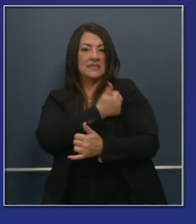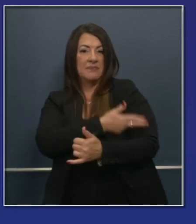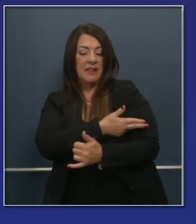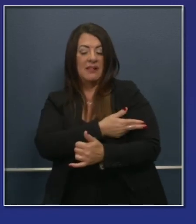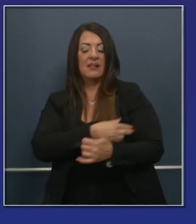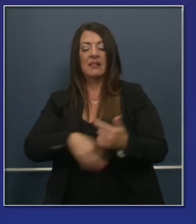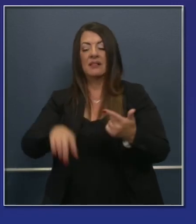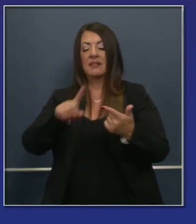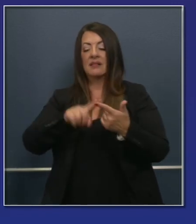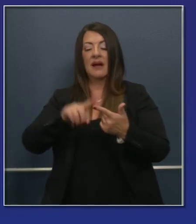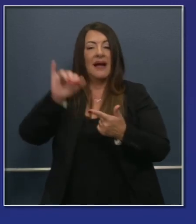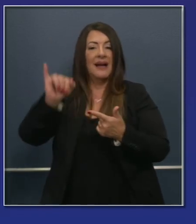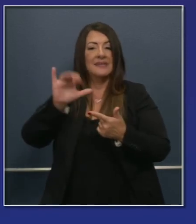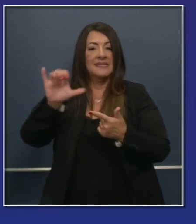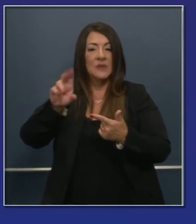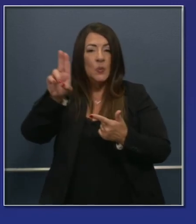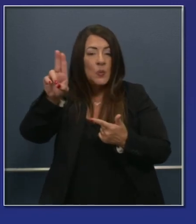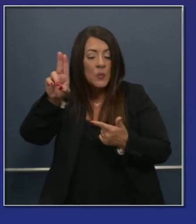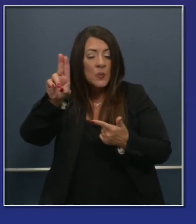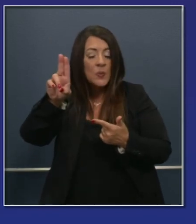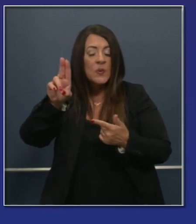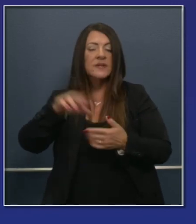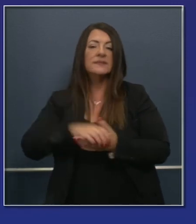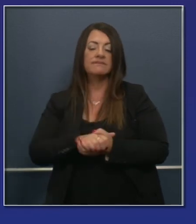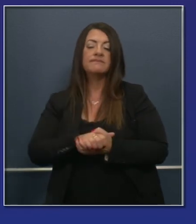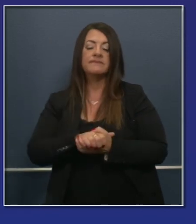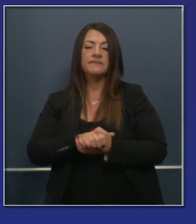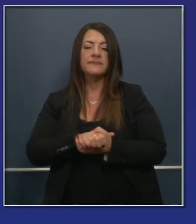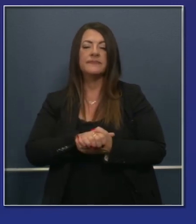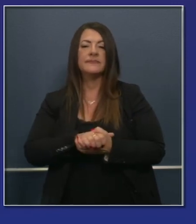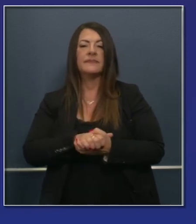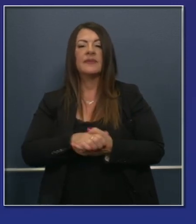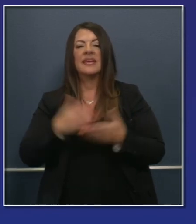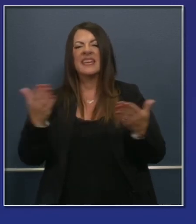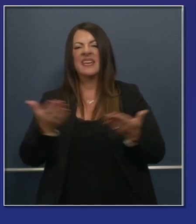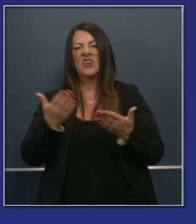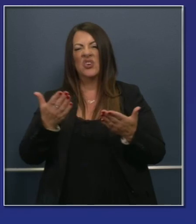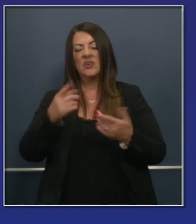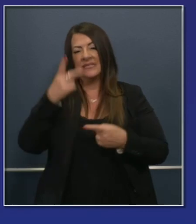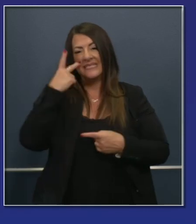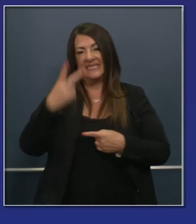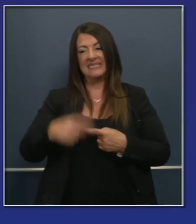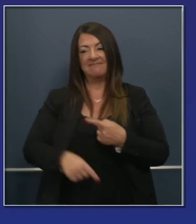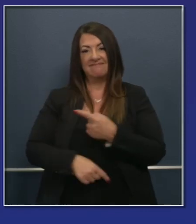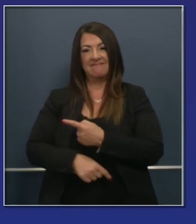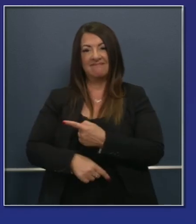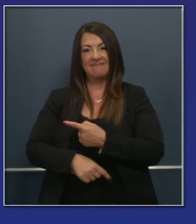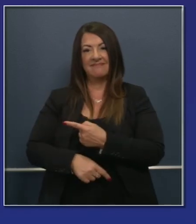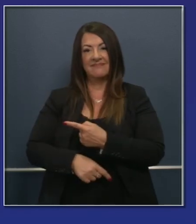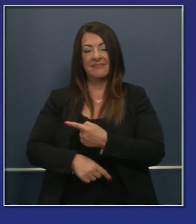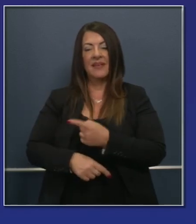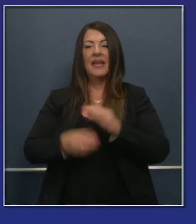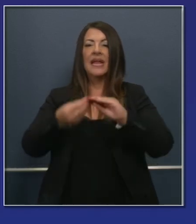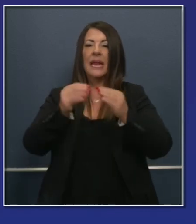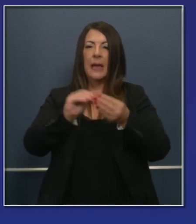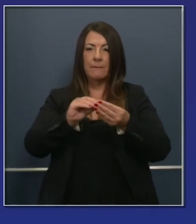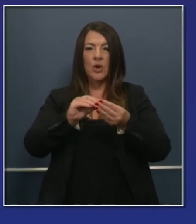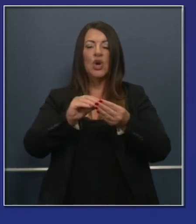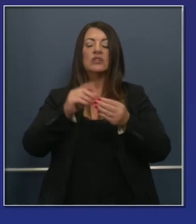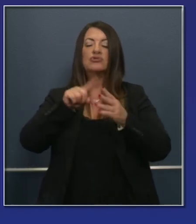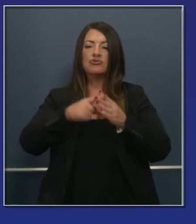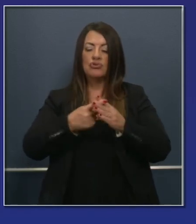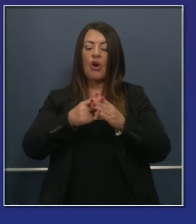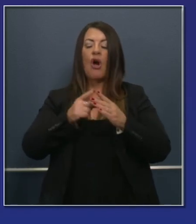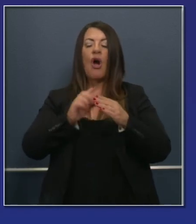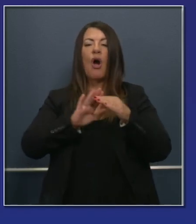having a relational construct. Here, hospitalization numbers continue to decline, decline. 14